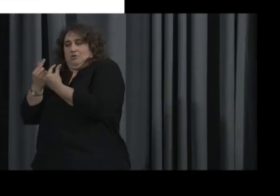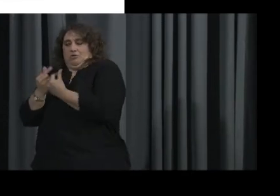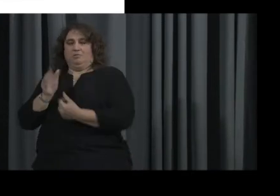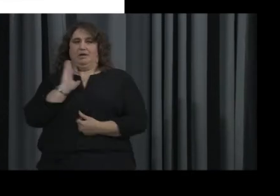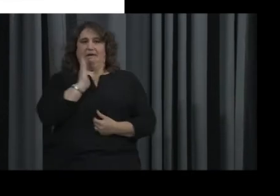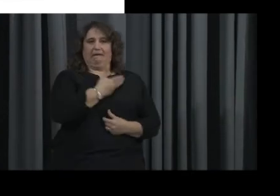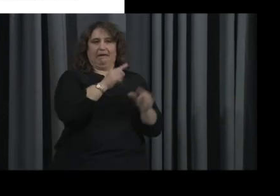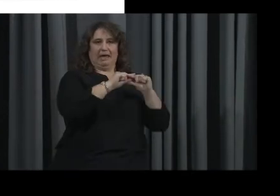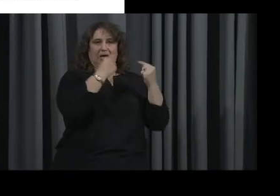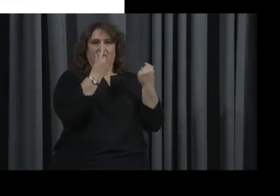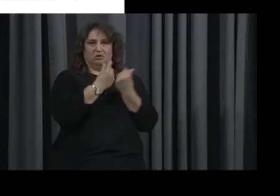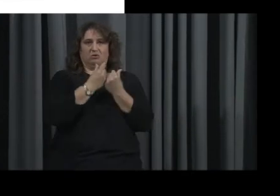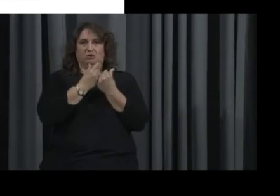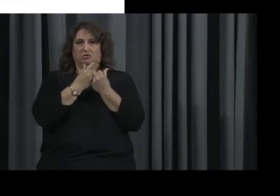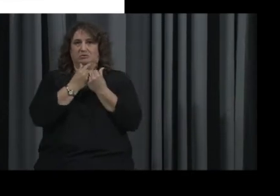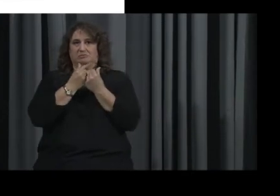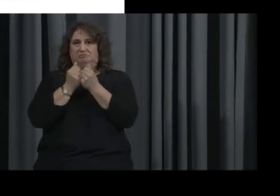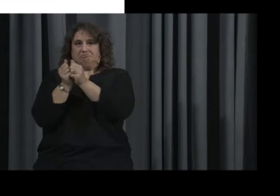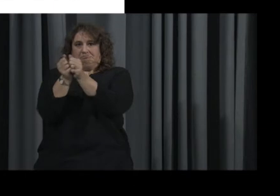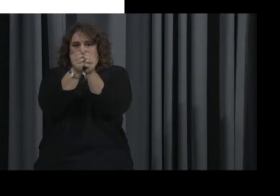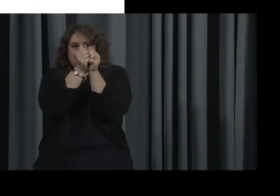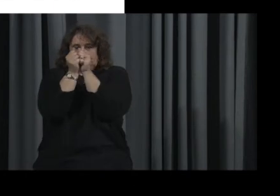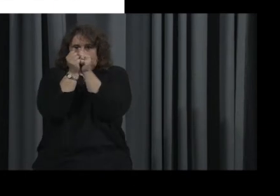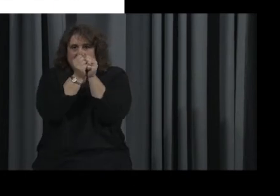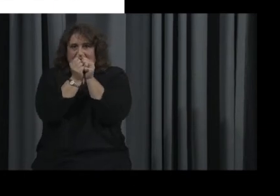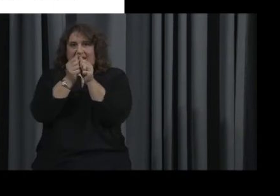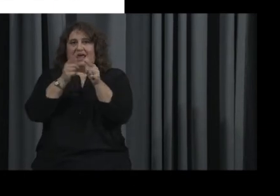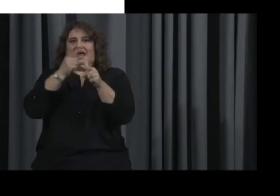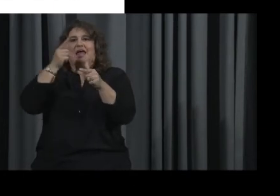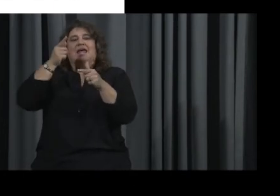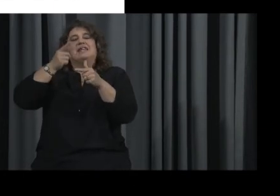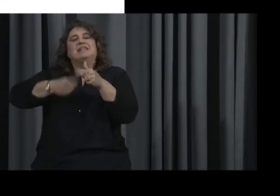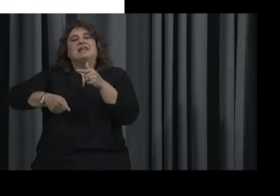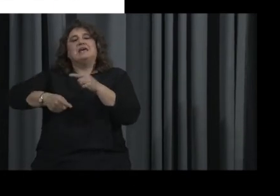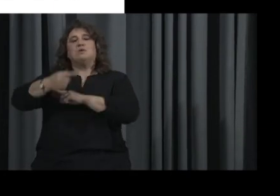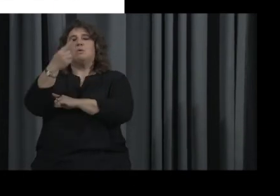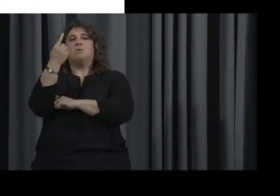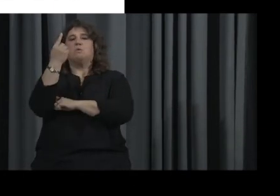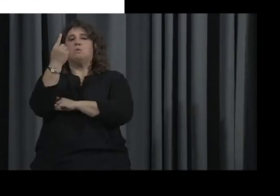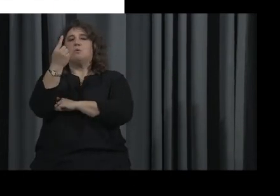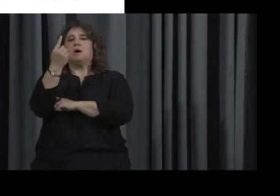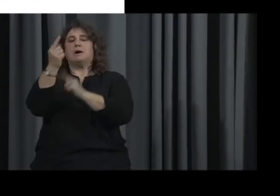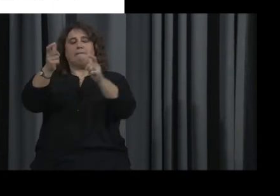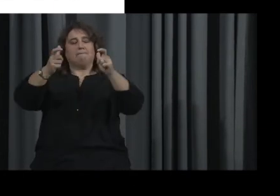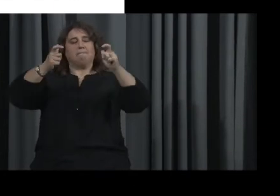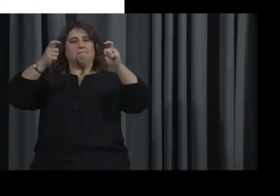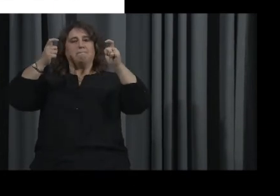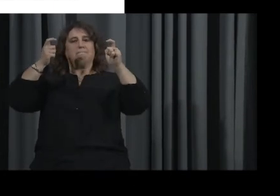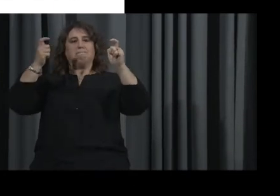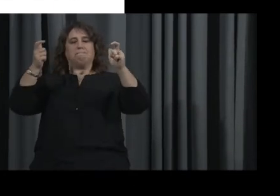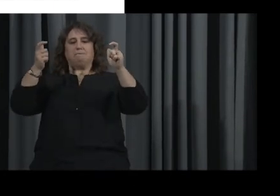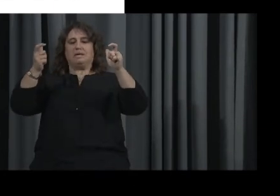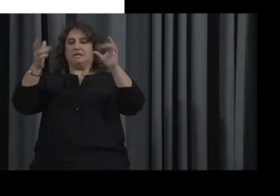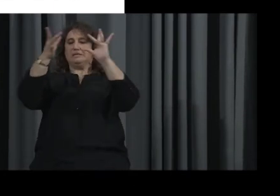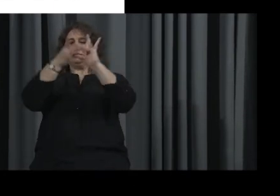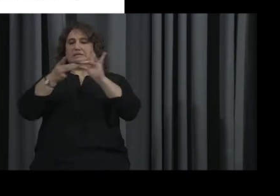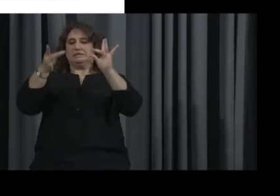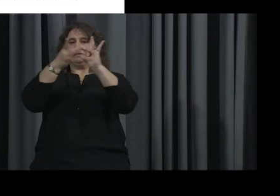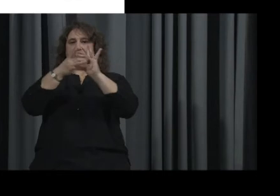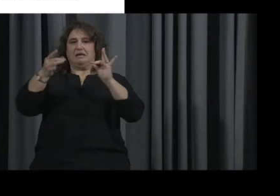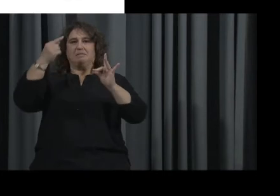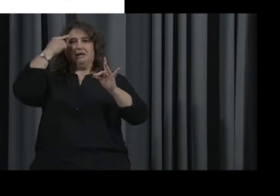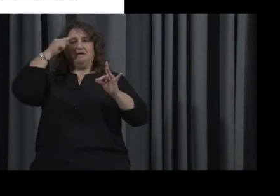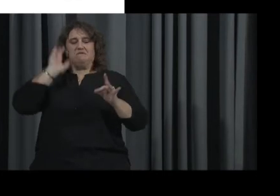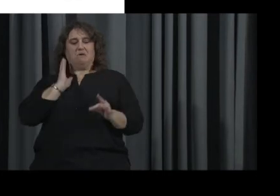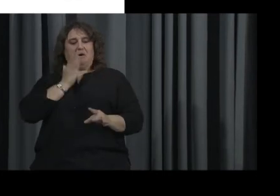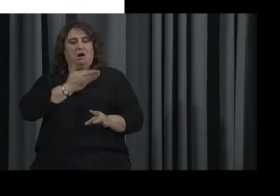small group statement. And then finally we're going to put all of those together and we're going to come up with one big statement